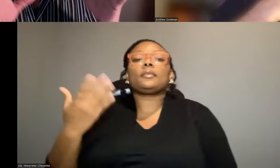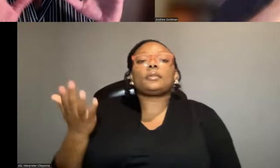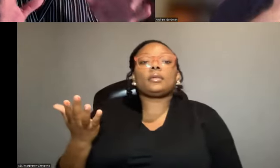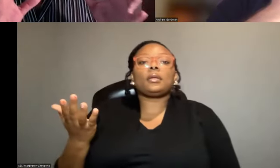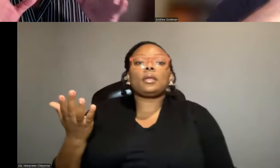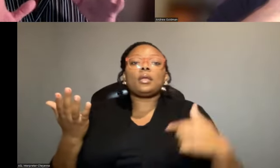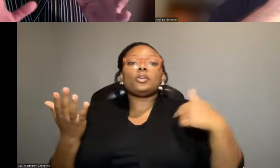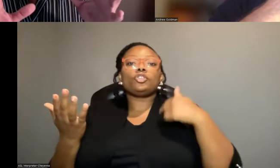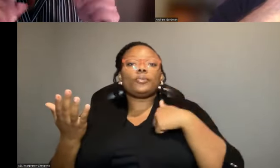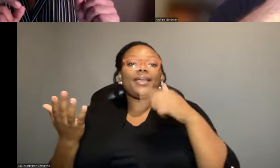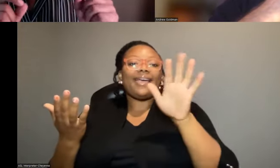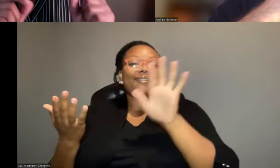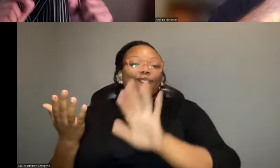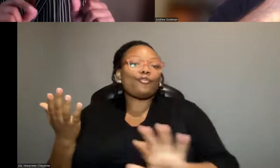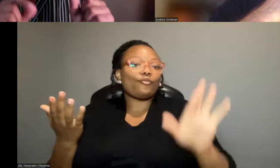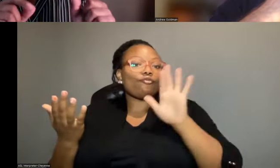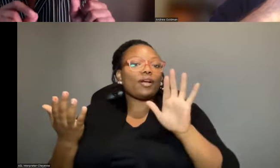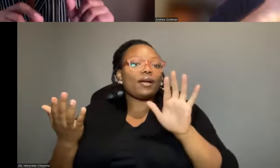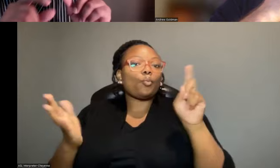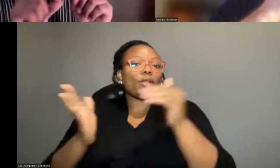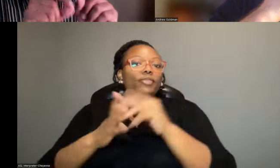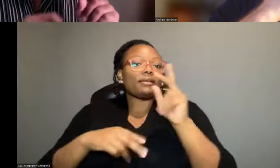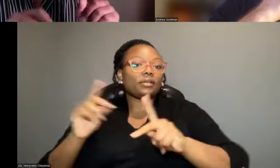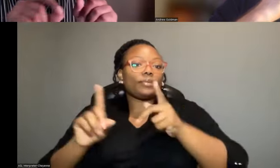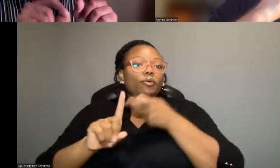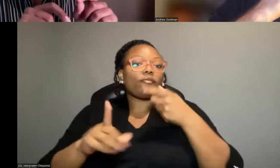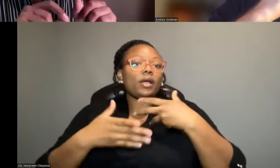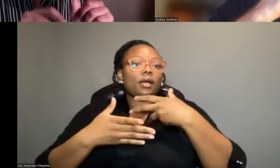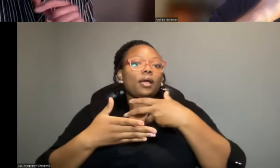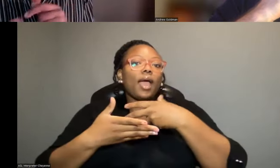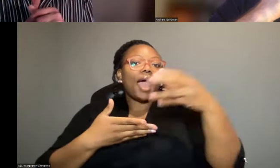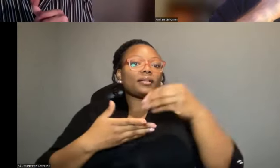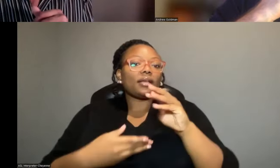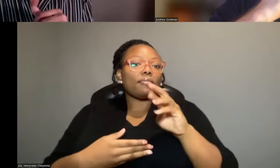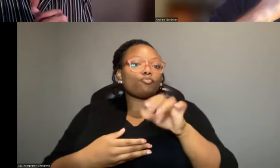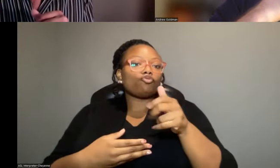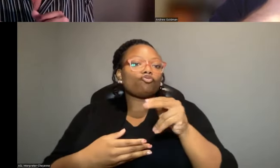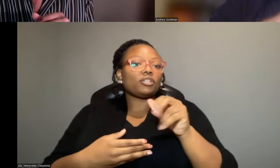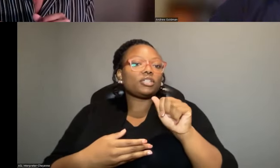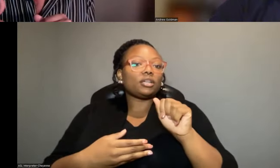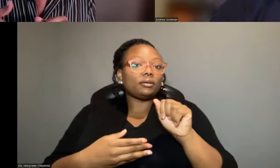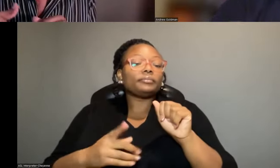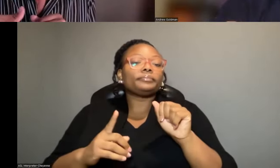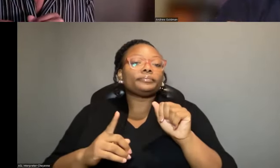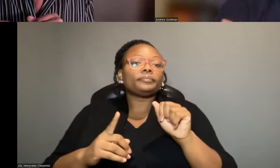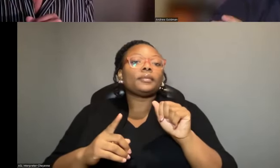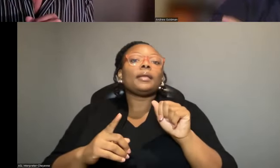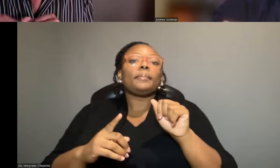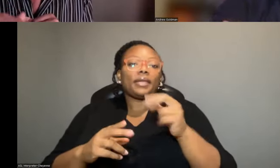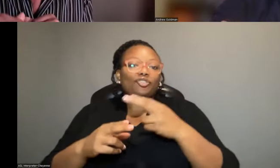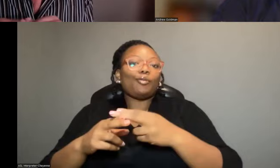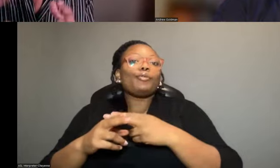We have around 1,000 individuals from our sites in Mauritius, based on preliminary